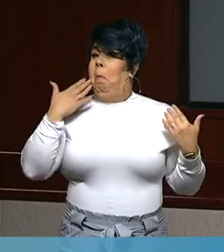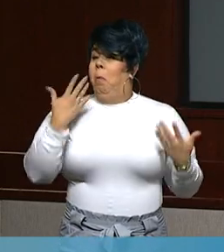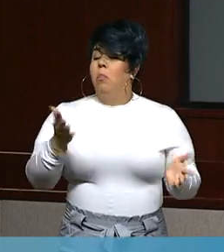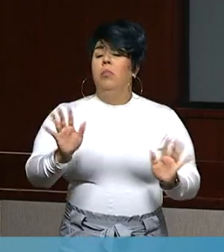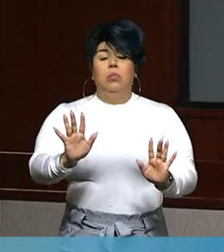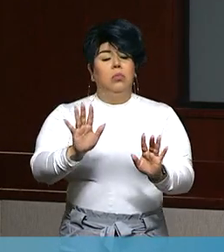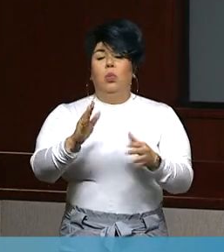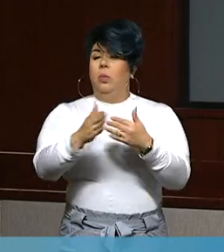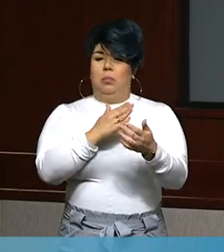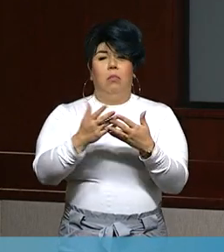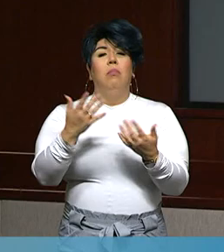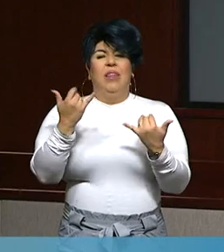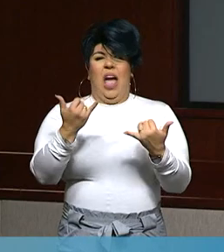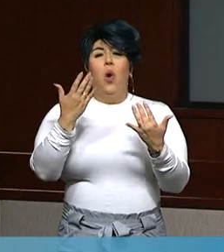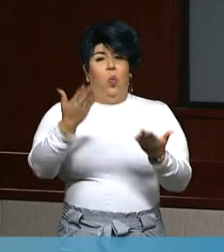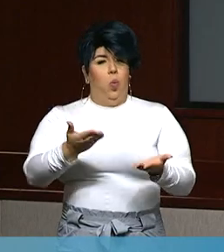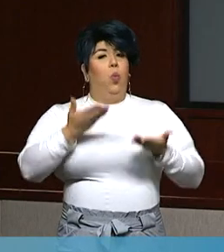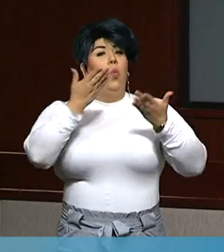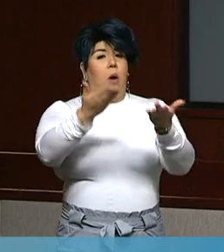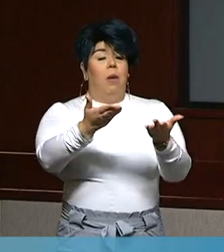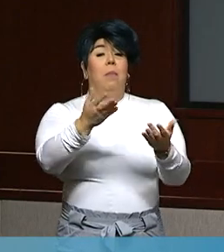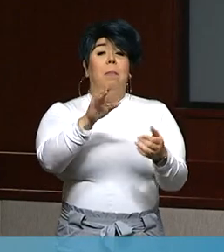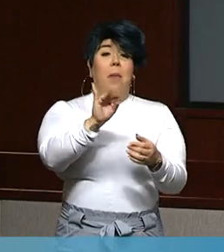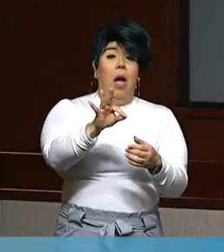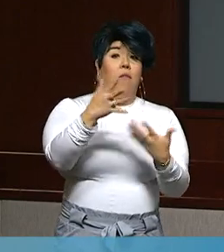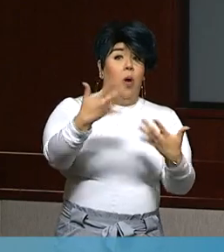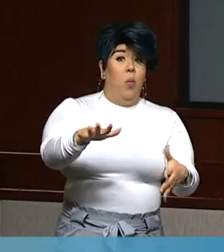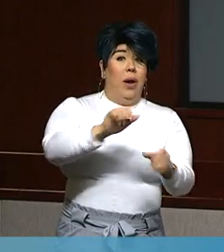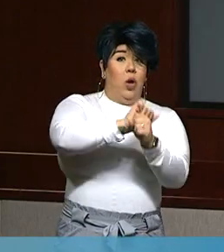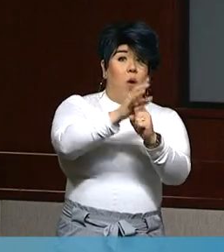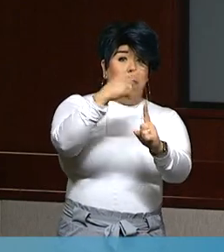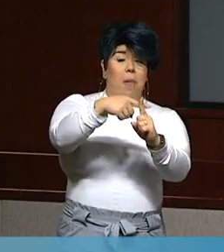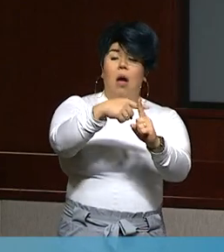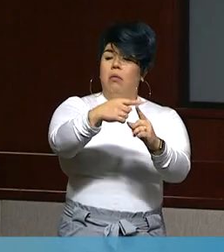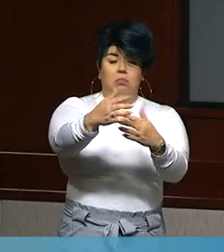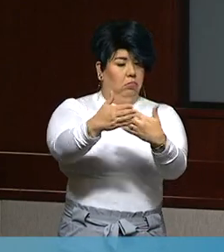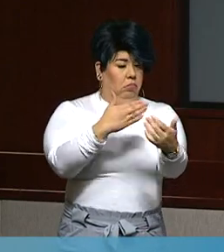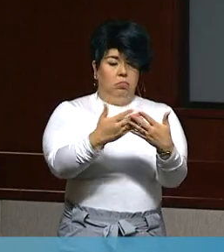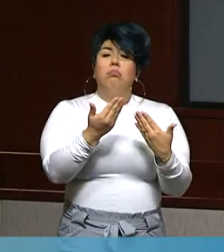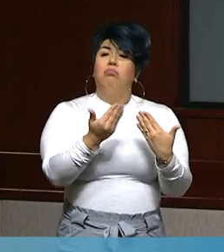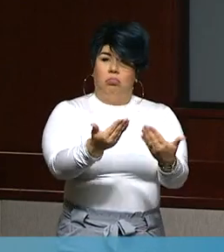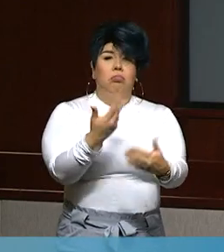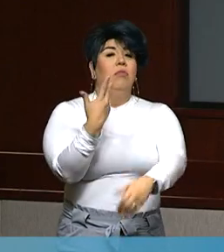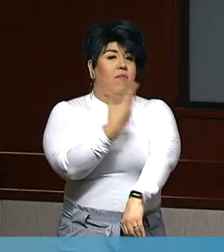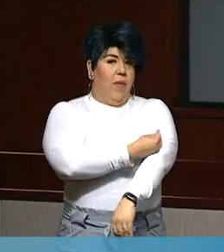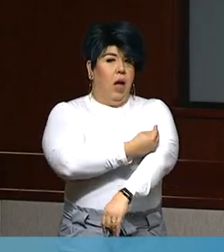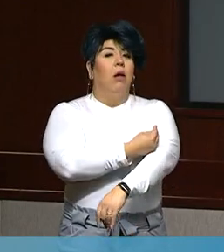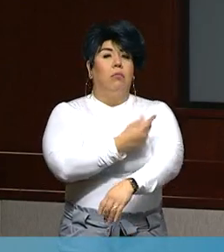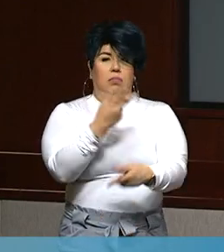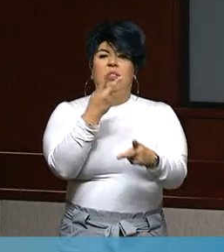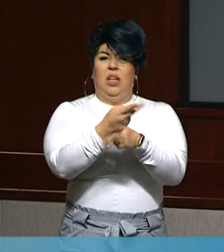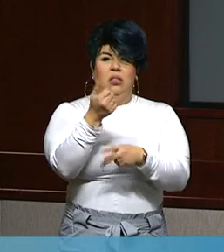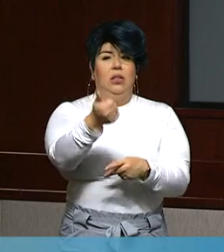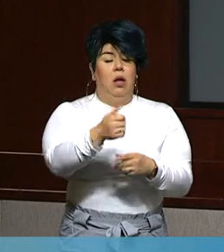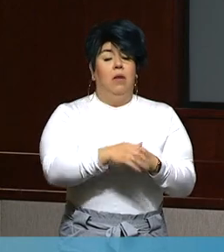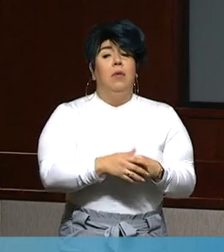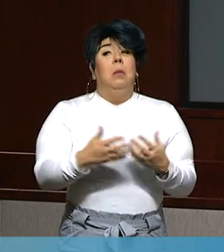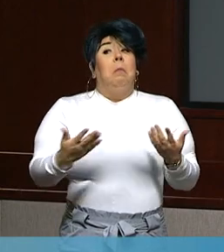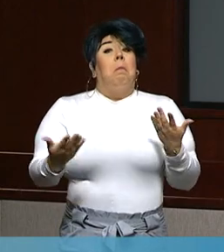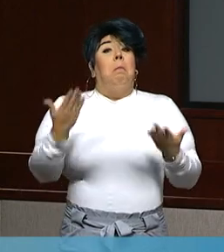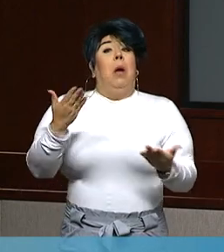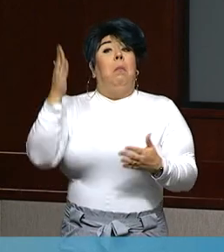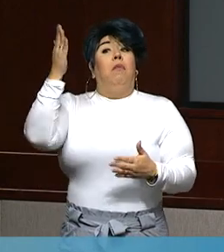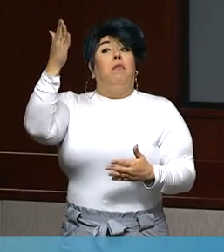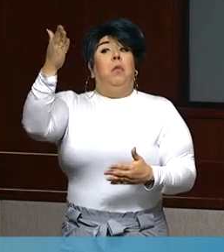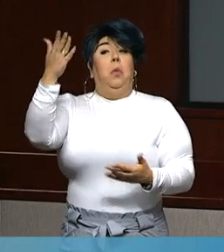been have had a positive COVID test in the past should still get the get vaccinated. That may change as more information